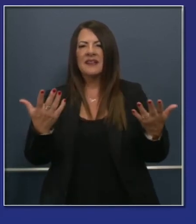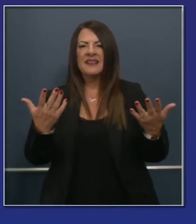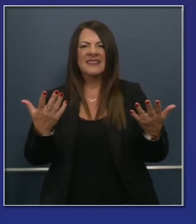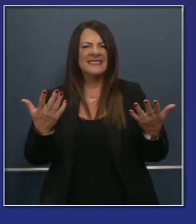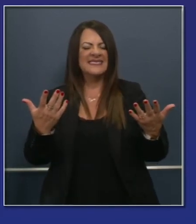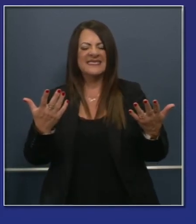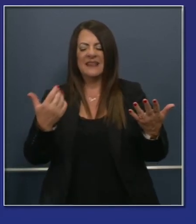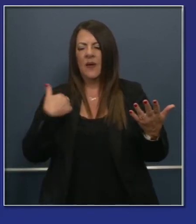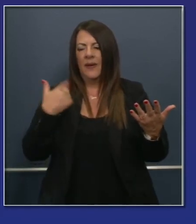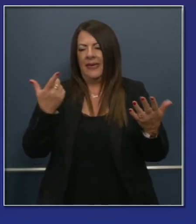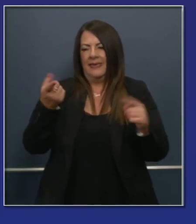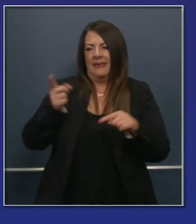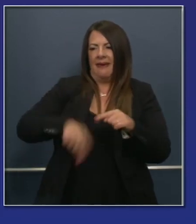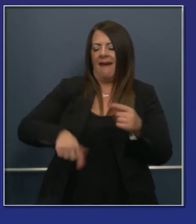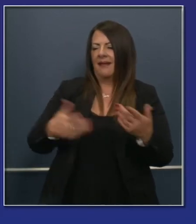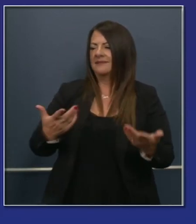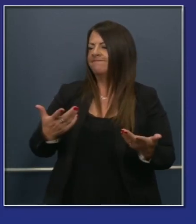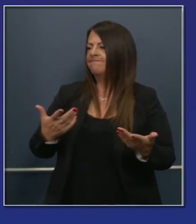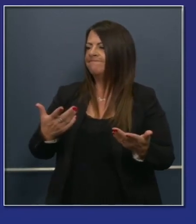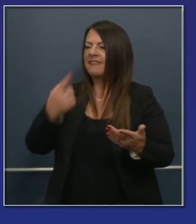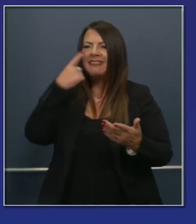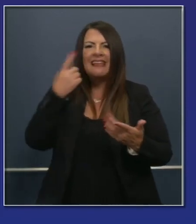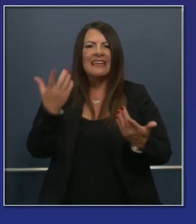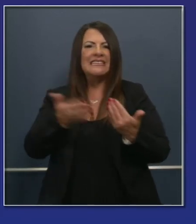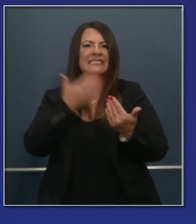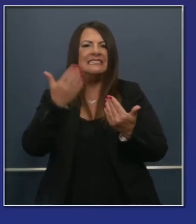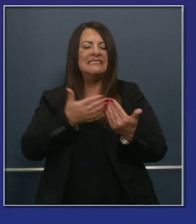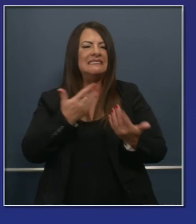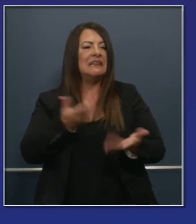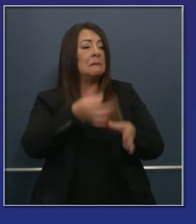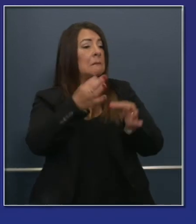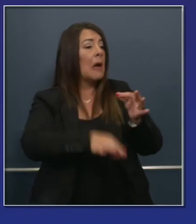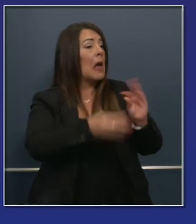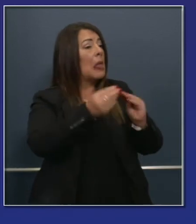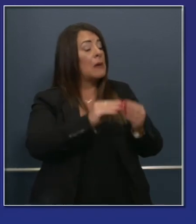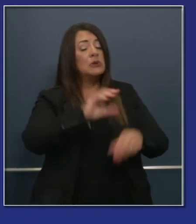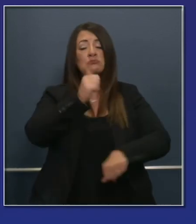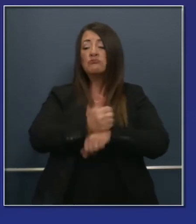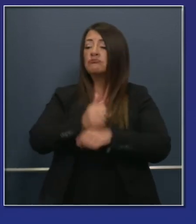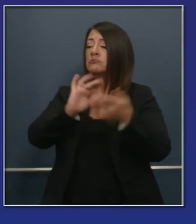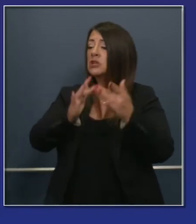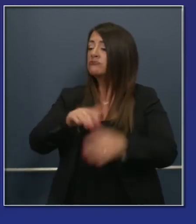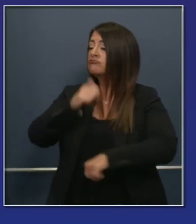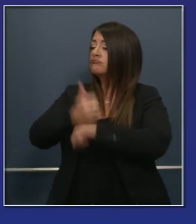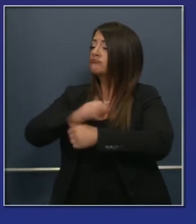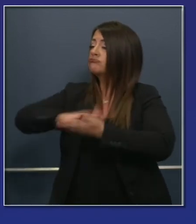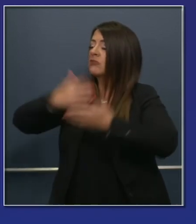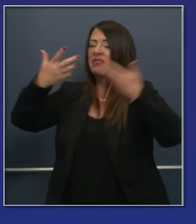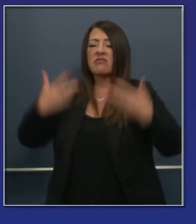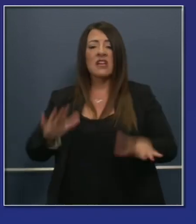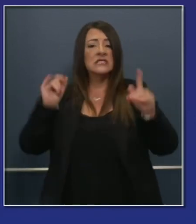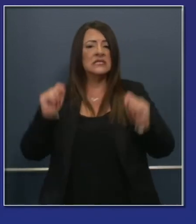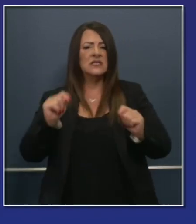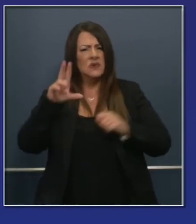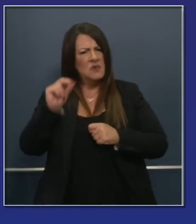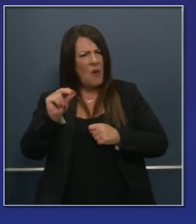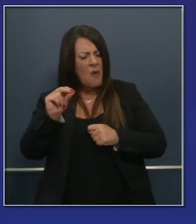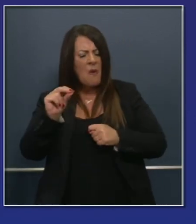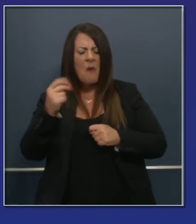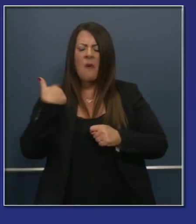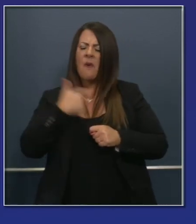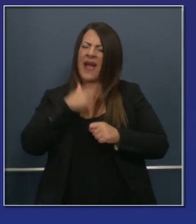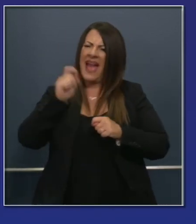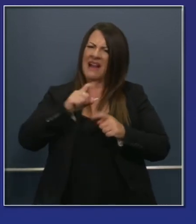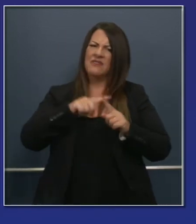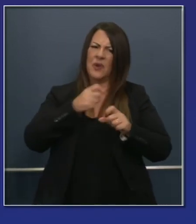just distilled in simple numbers of devices and Wi-Fi hotspots we really need to provide abundance of resource I don't